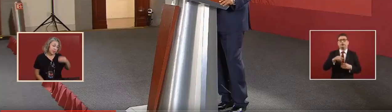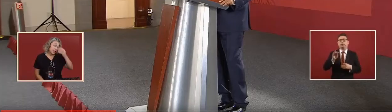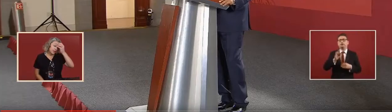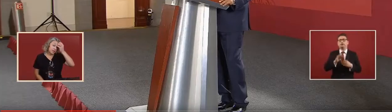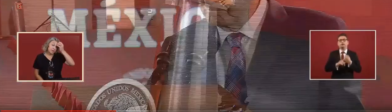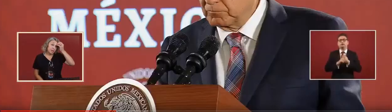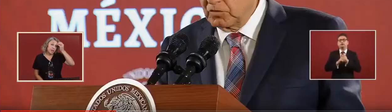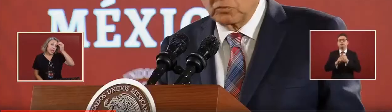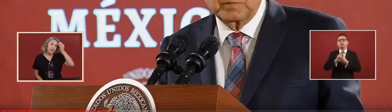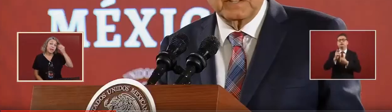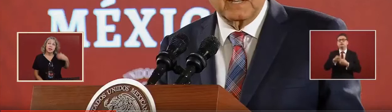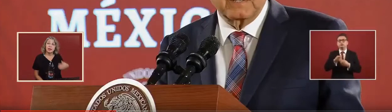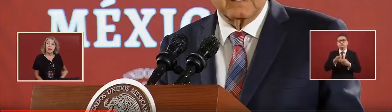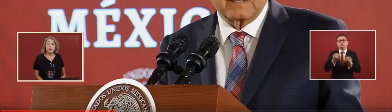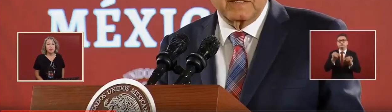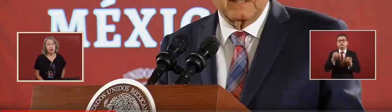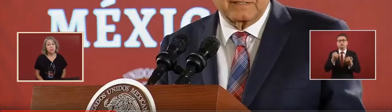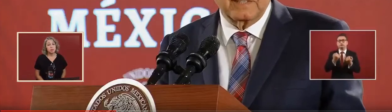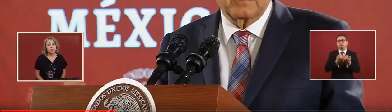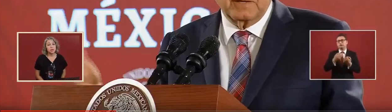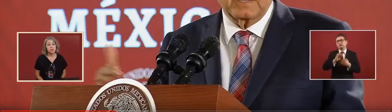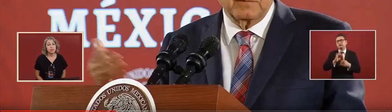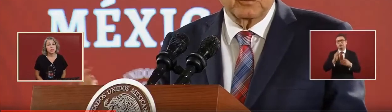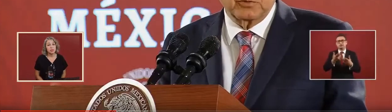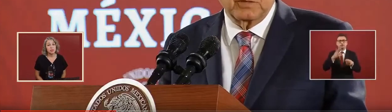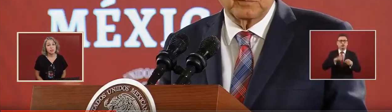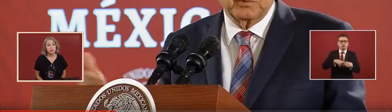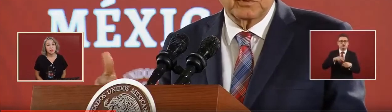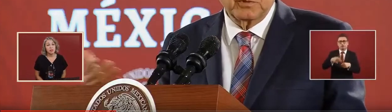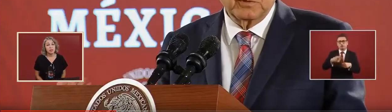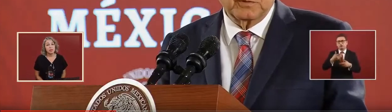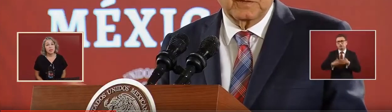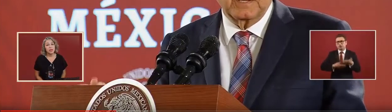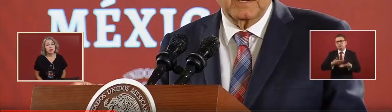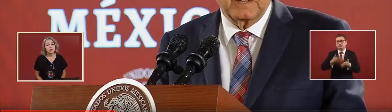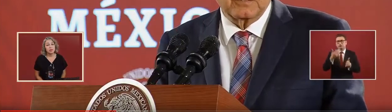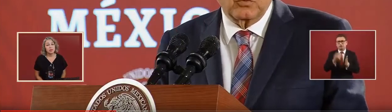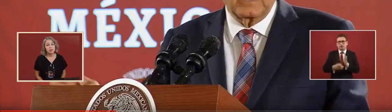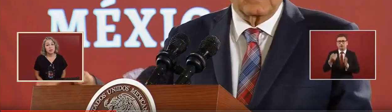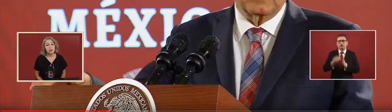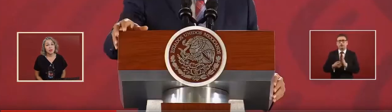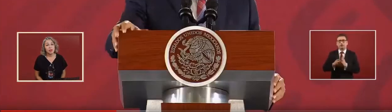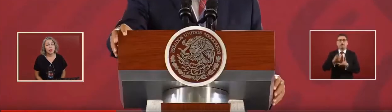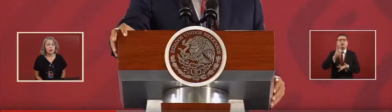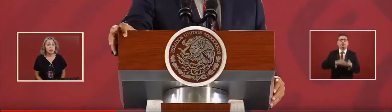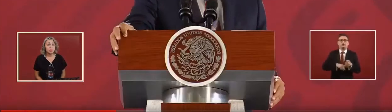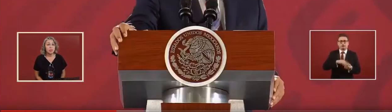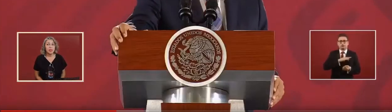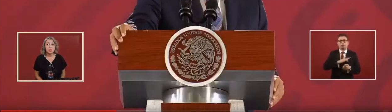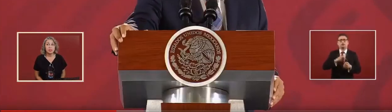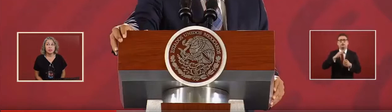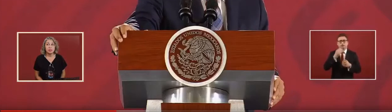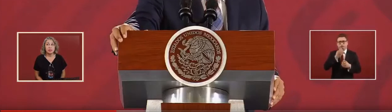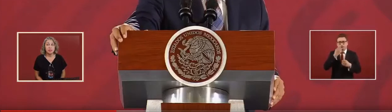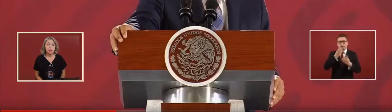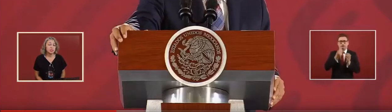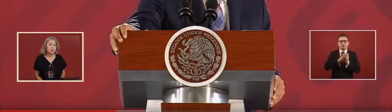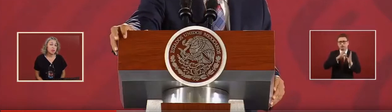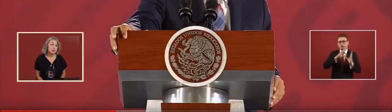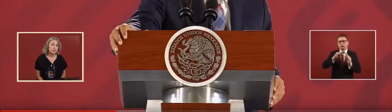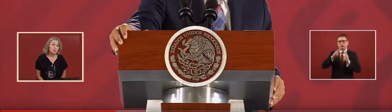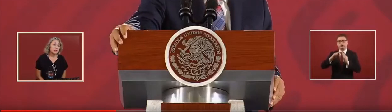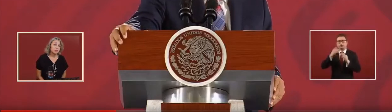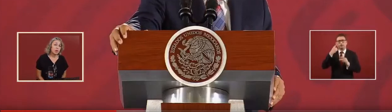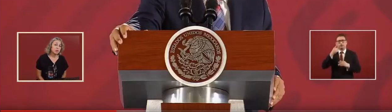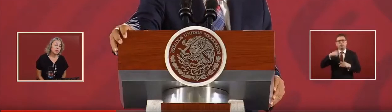hospitals, that also have problems with schools, and